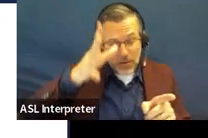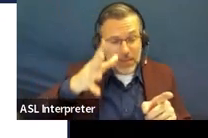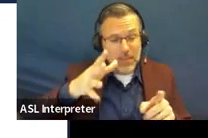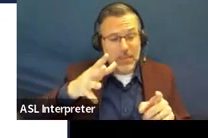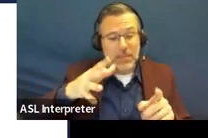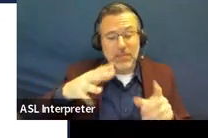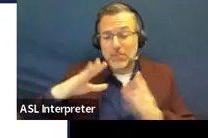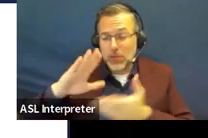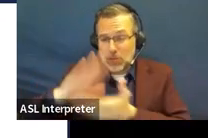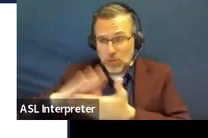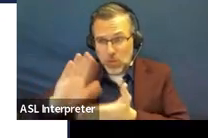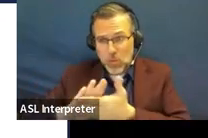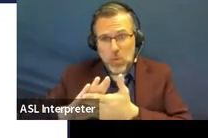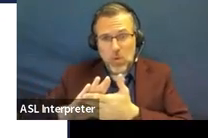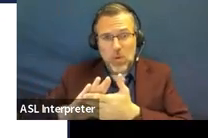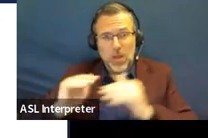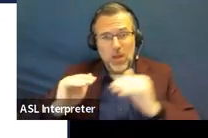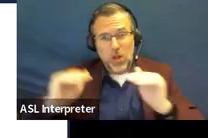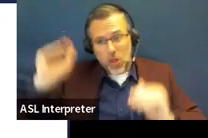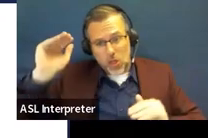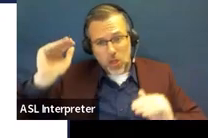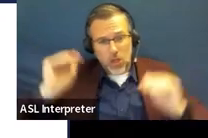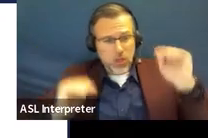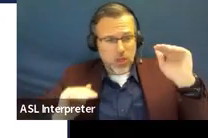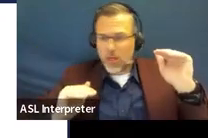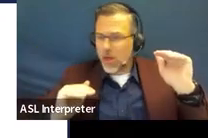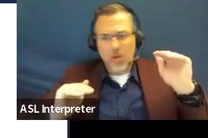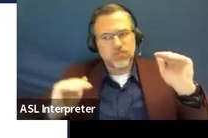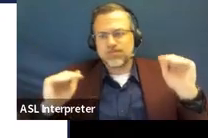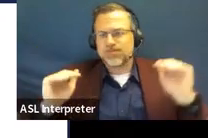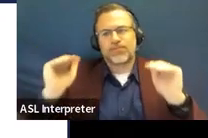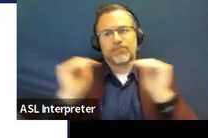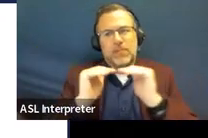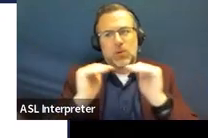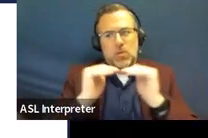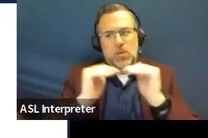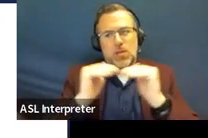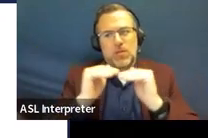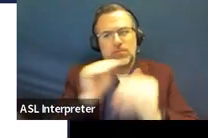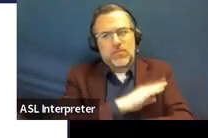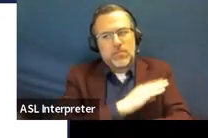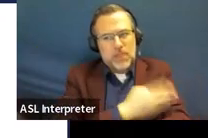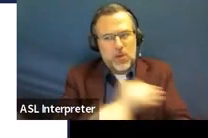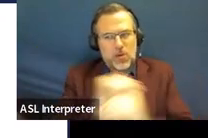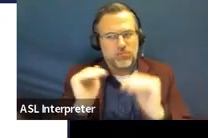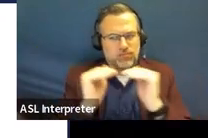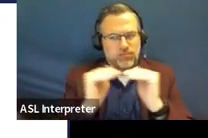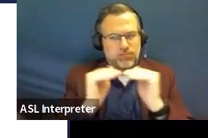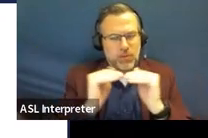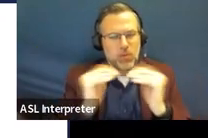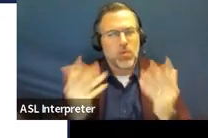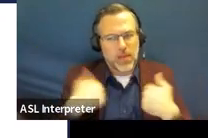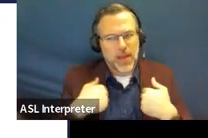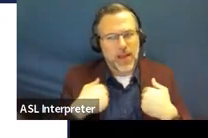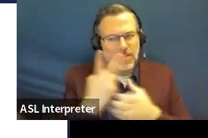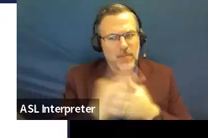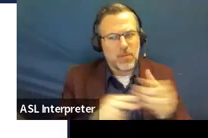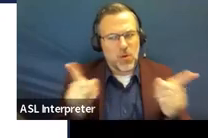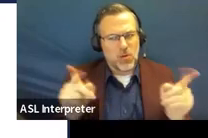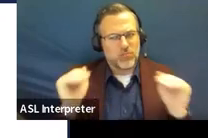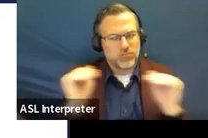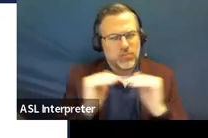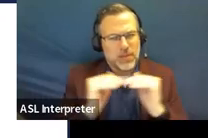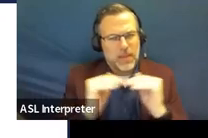decisions. And the IEP team should consider and must consider the parents' concerns and any information that they provide.